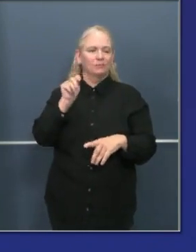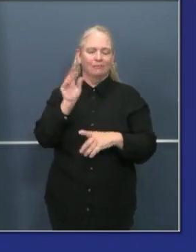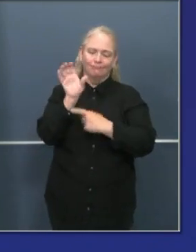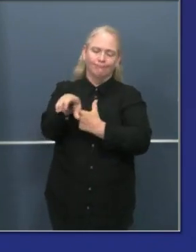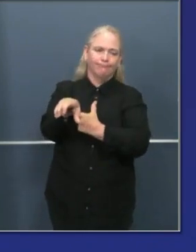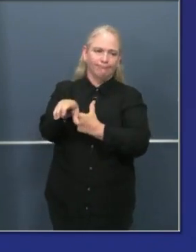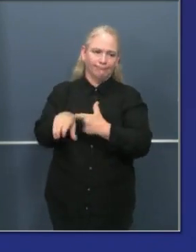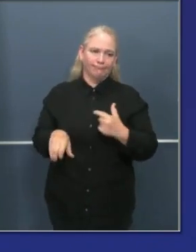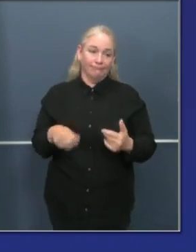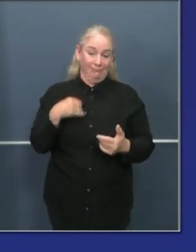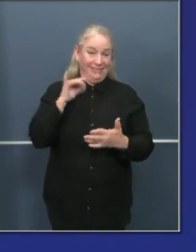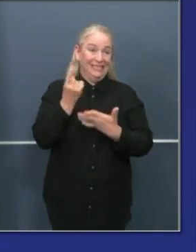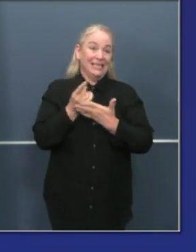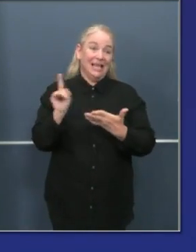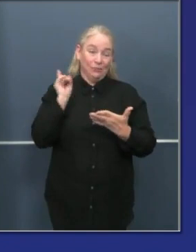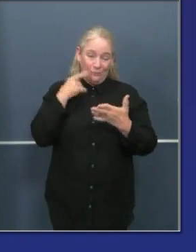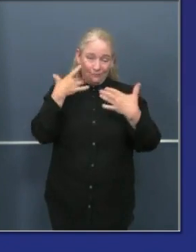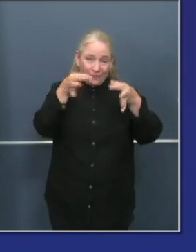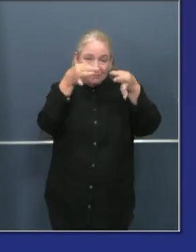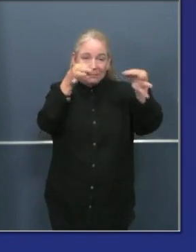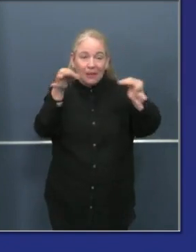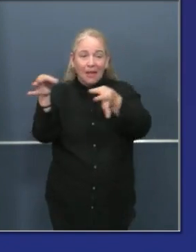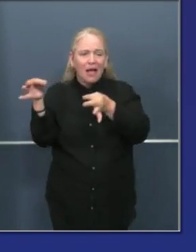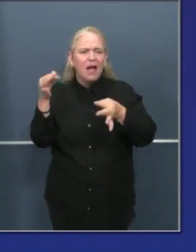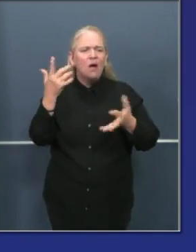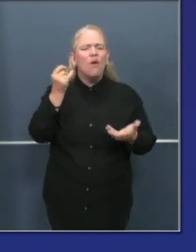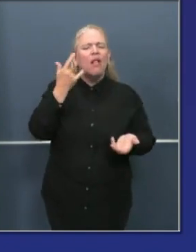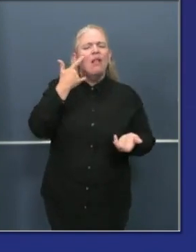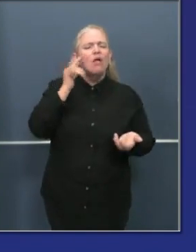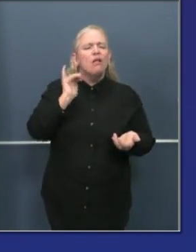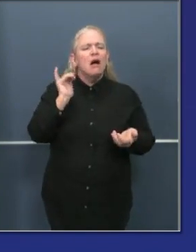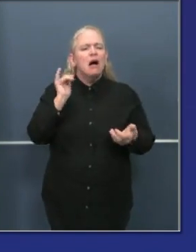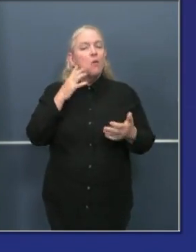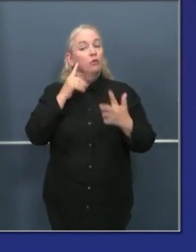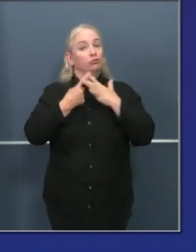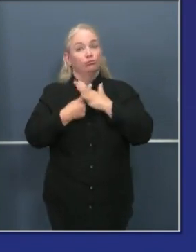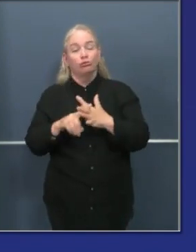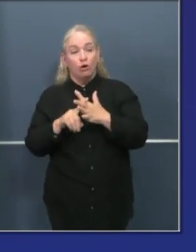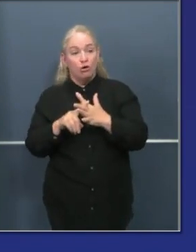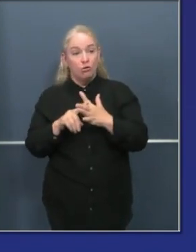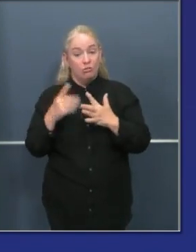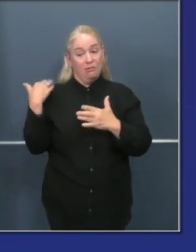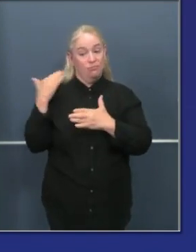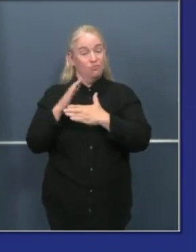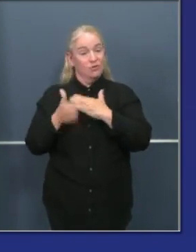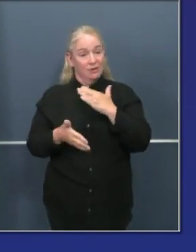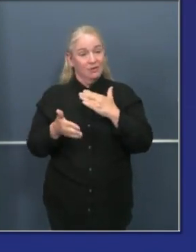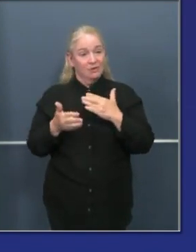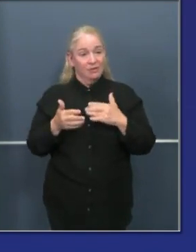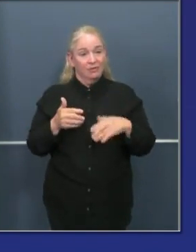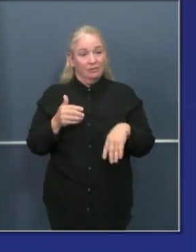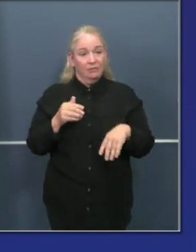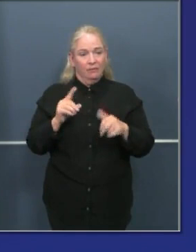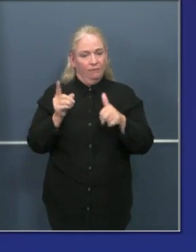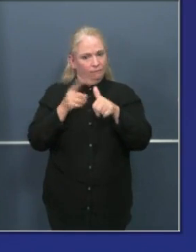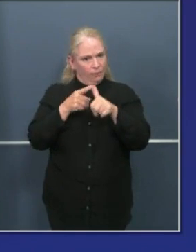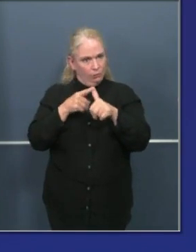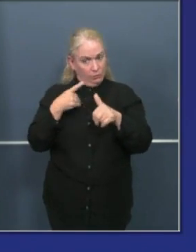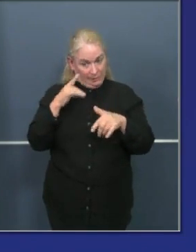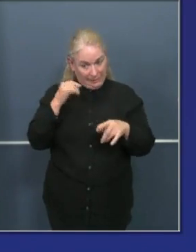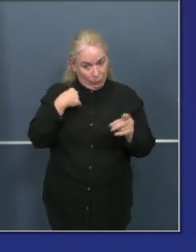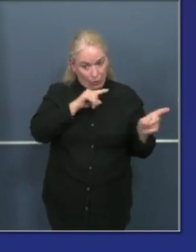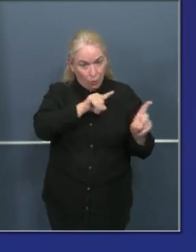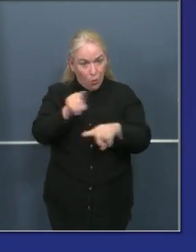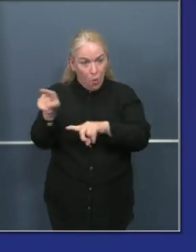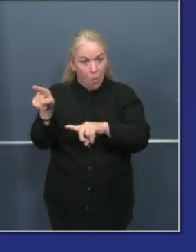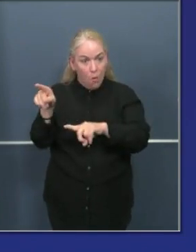enforcement efforts that we were anticipating implementing this weekend. I want to update you on what we did do this weekend. But I want